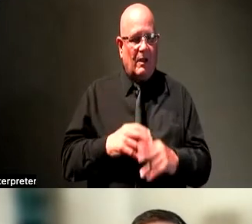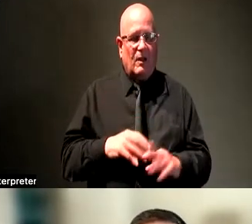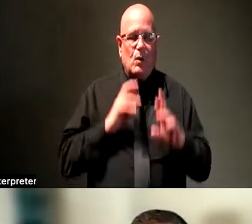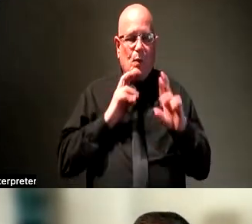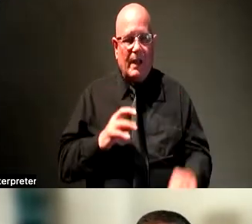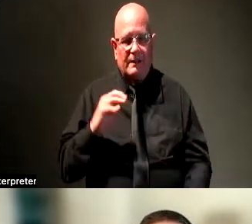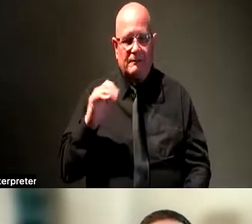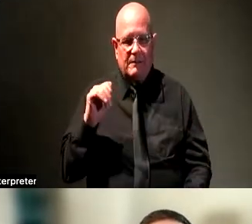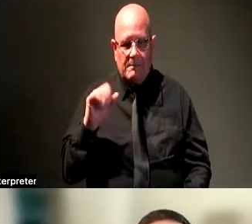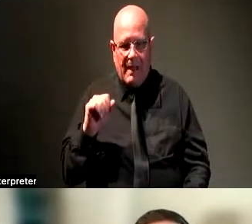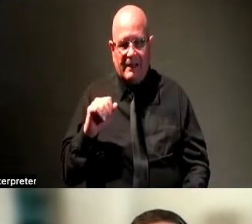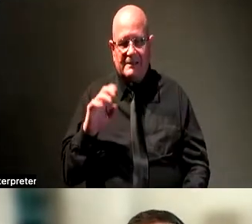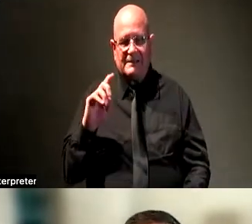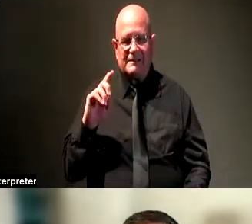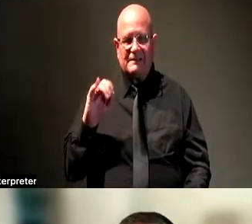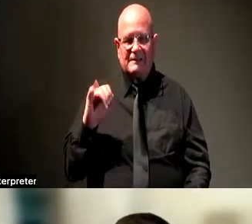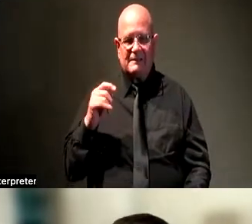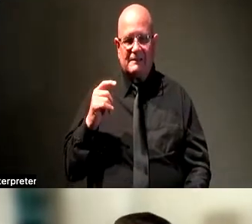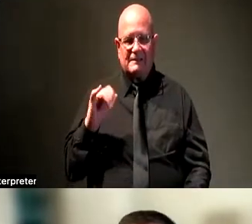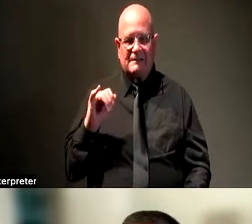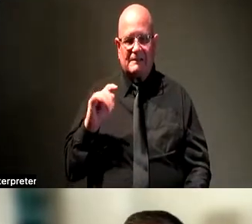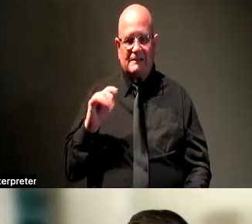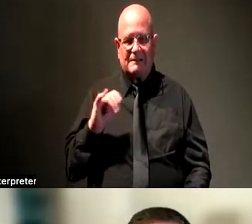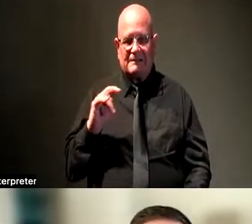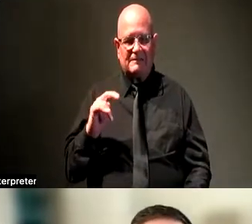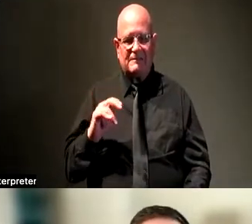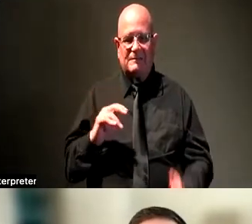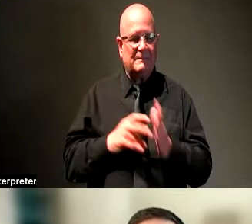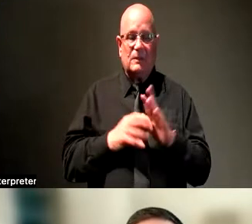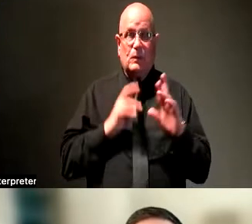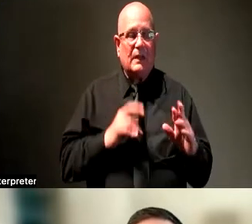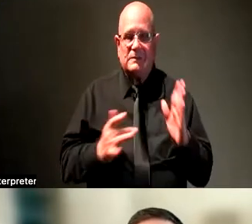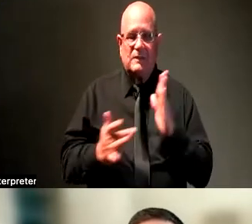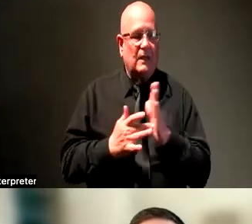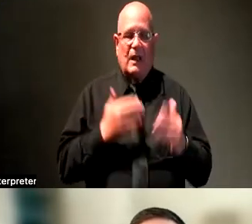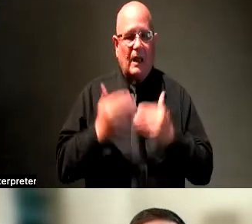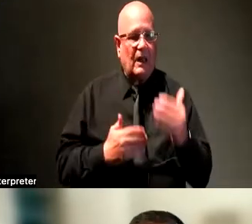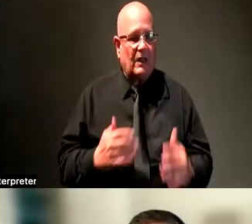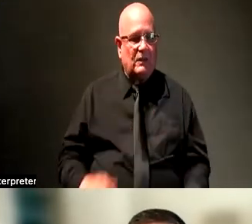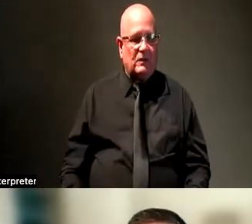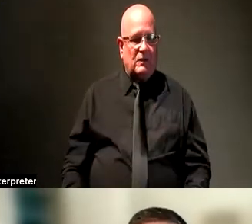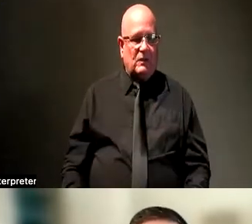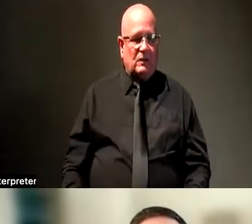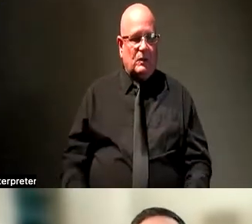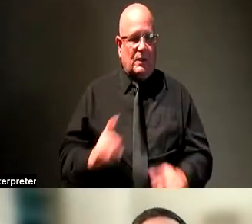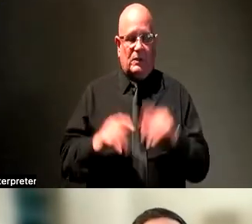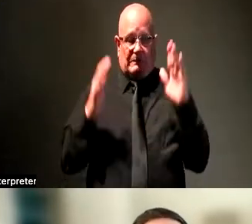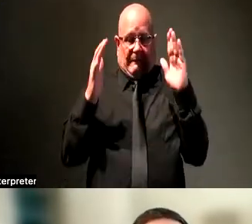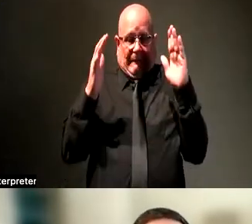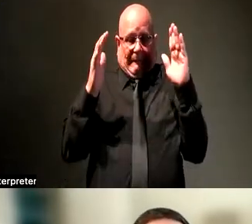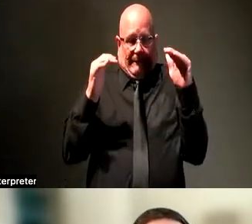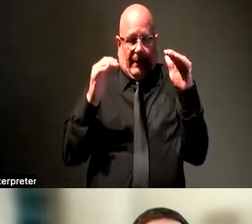mass digitization. Reactive in that, of course, we couldn't anticipate the world breaking the way it did two years ago.